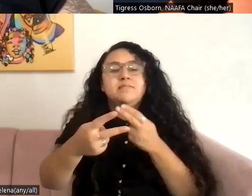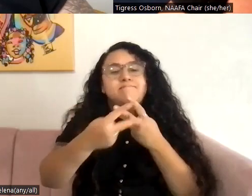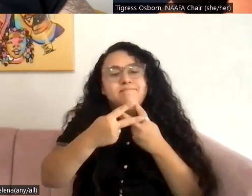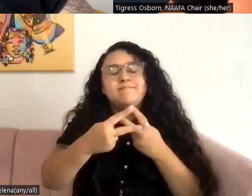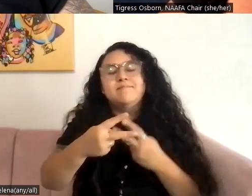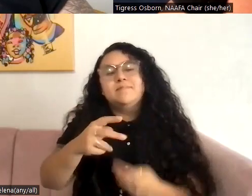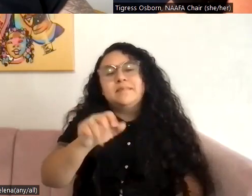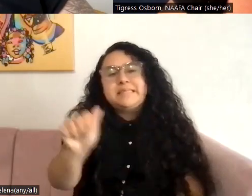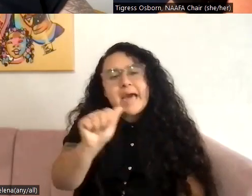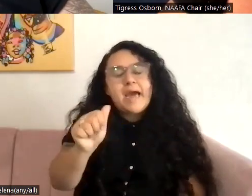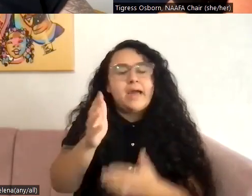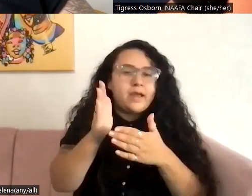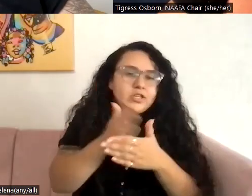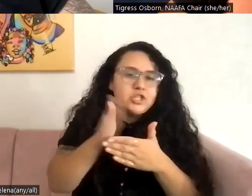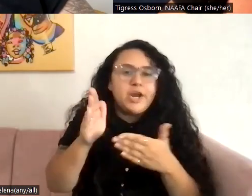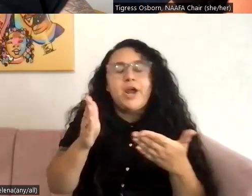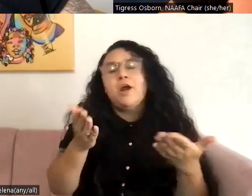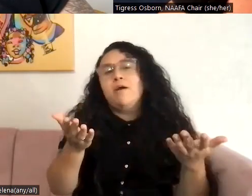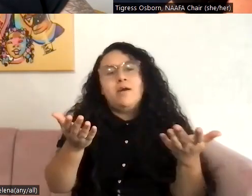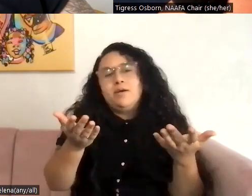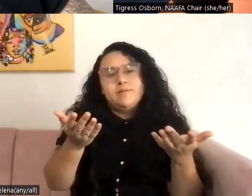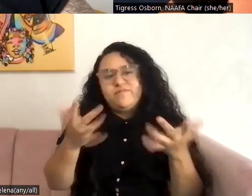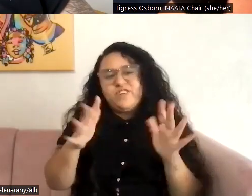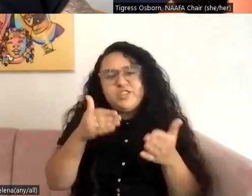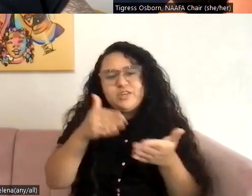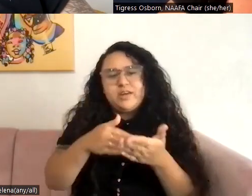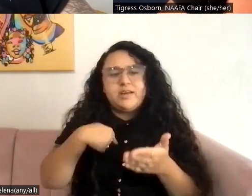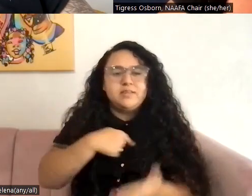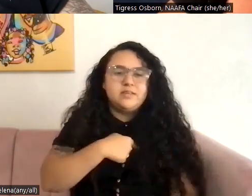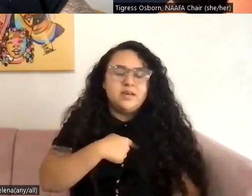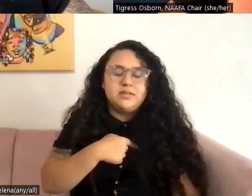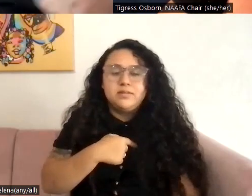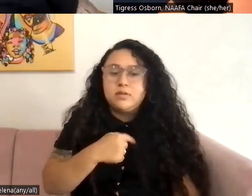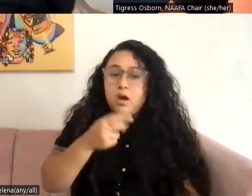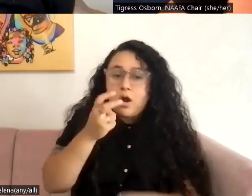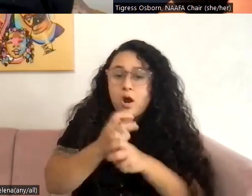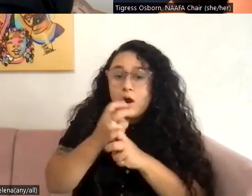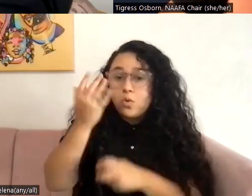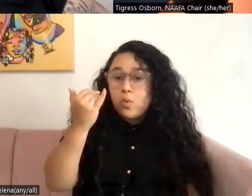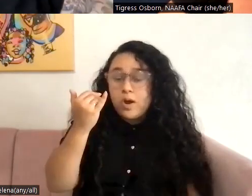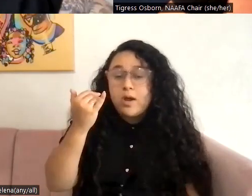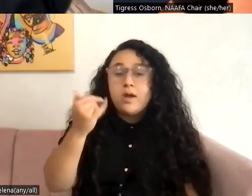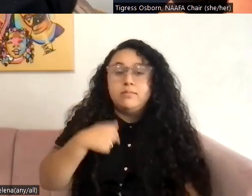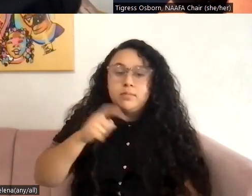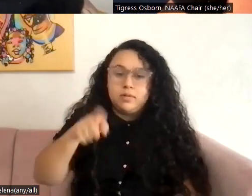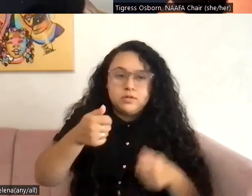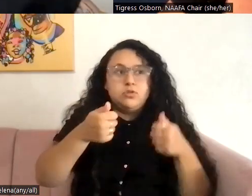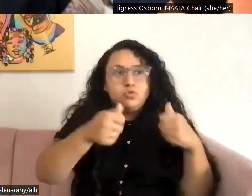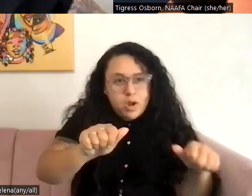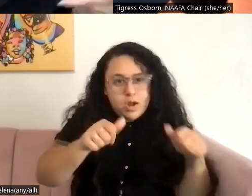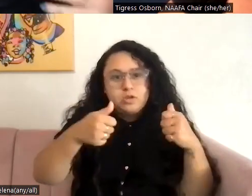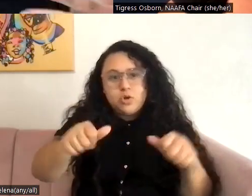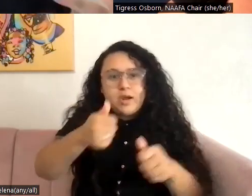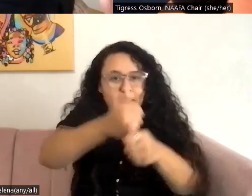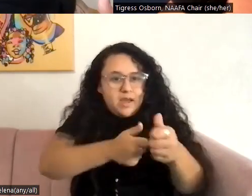Um, and so it's, it was really hard because I would just have to try every product and then be